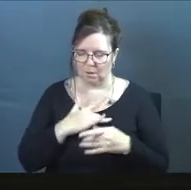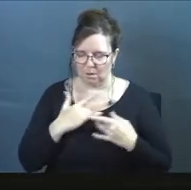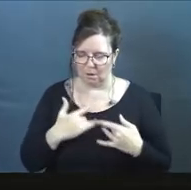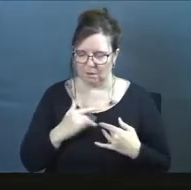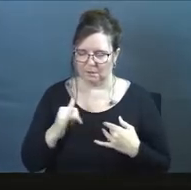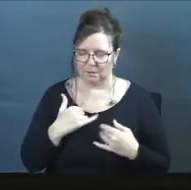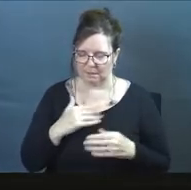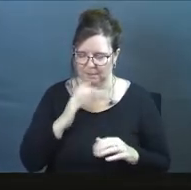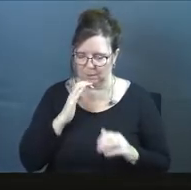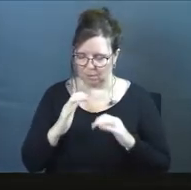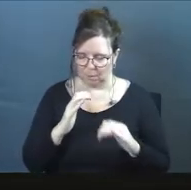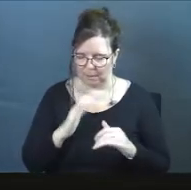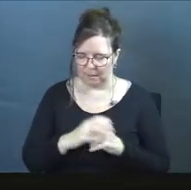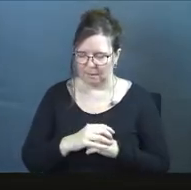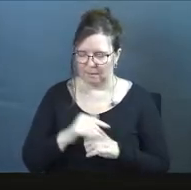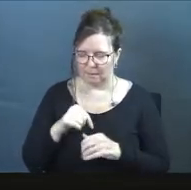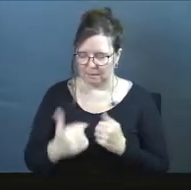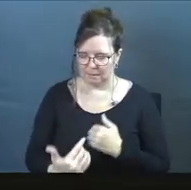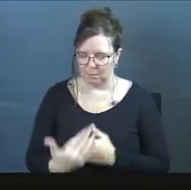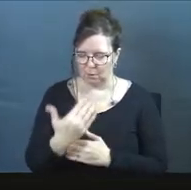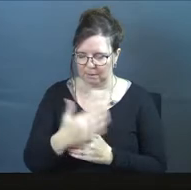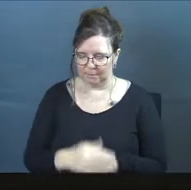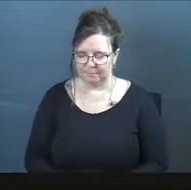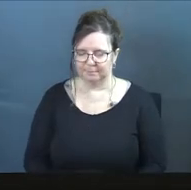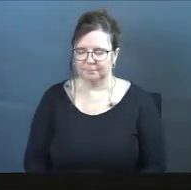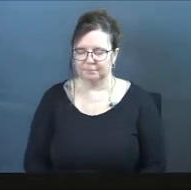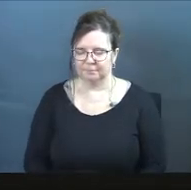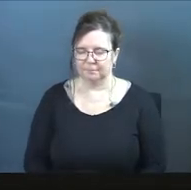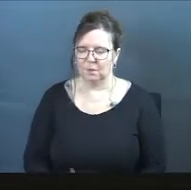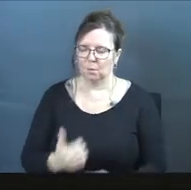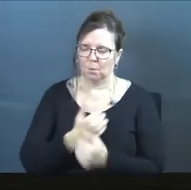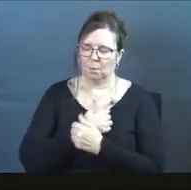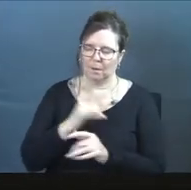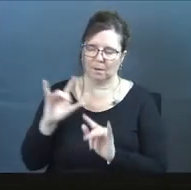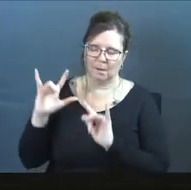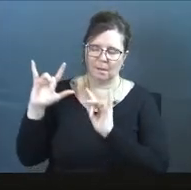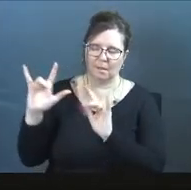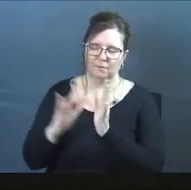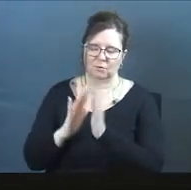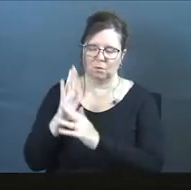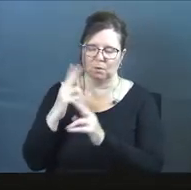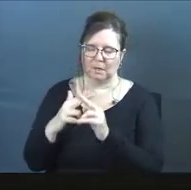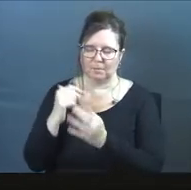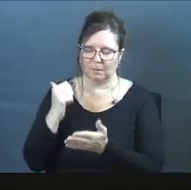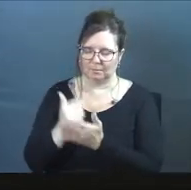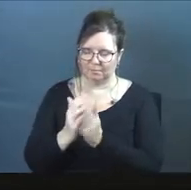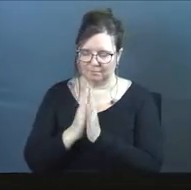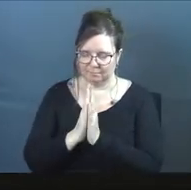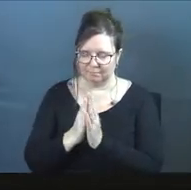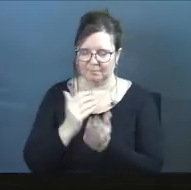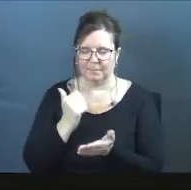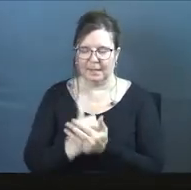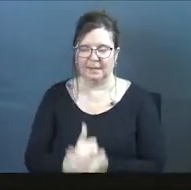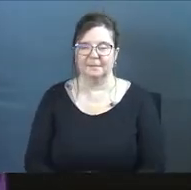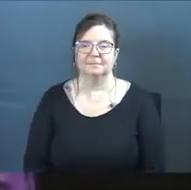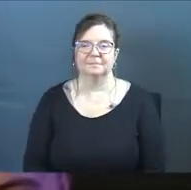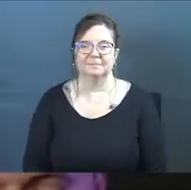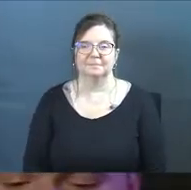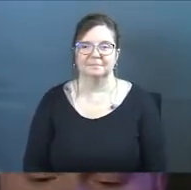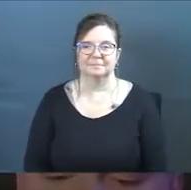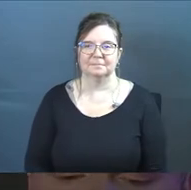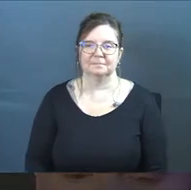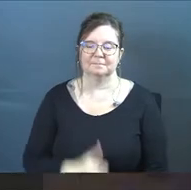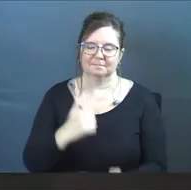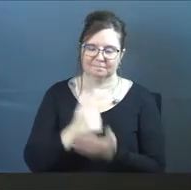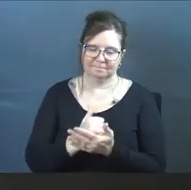as I'm communicating this morning. We love you, Jesus. In your name we pray. And everybody said, amen,